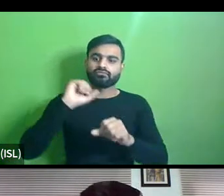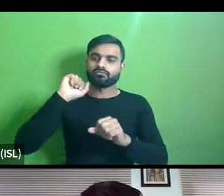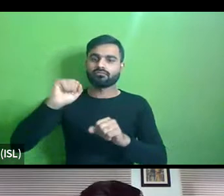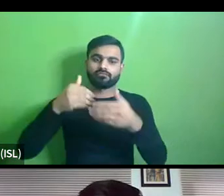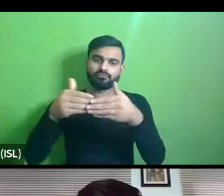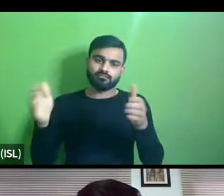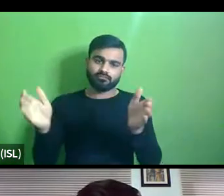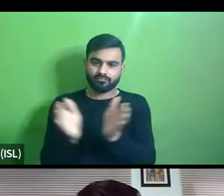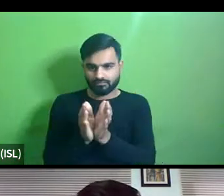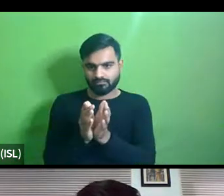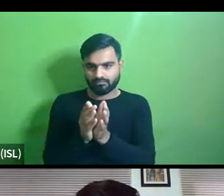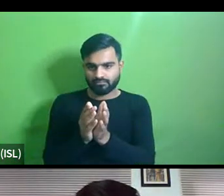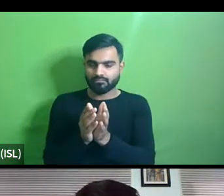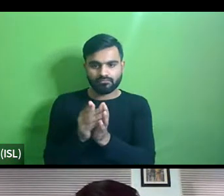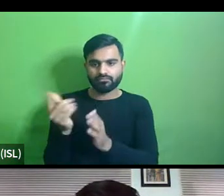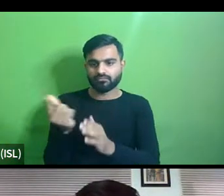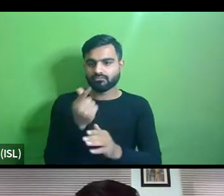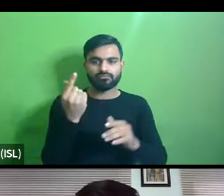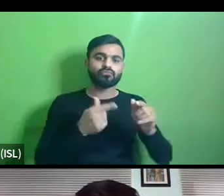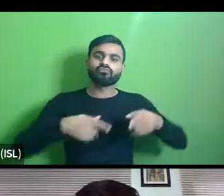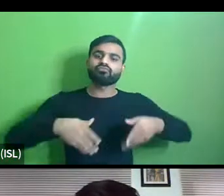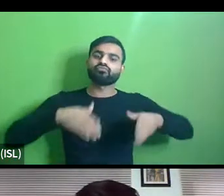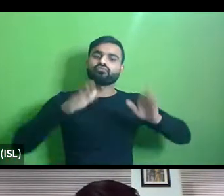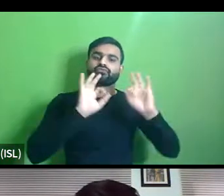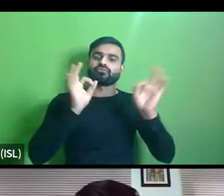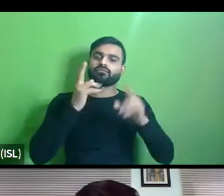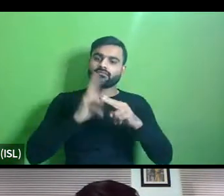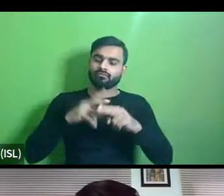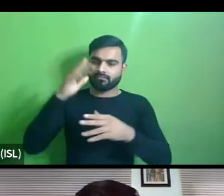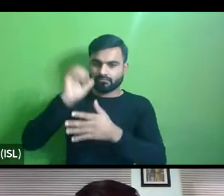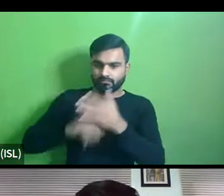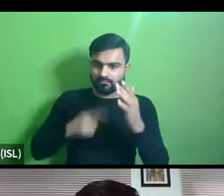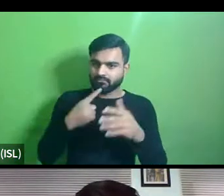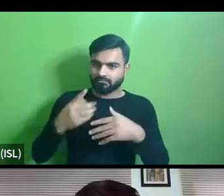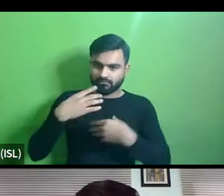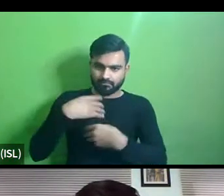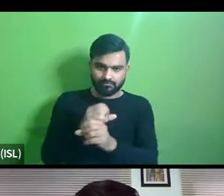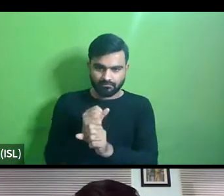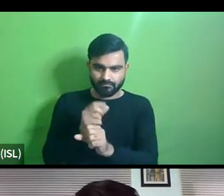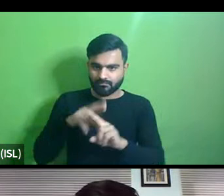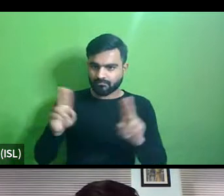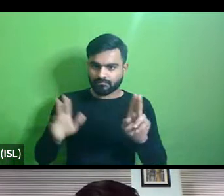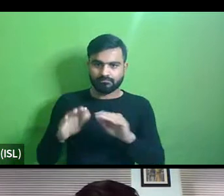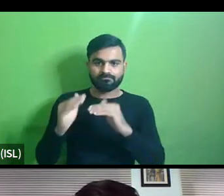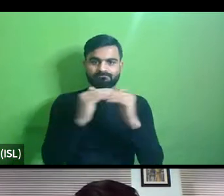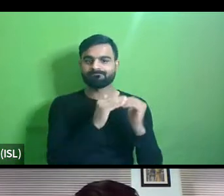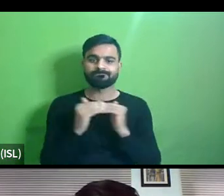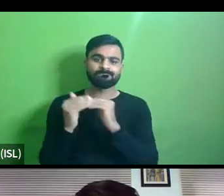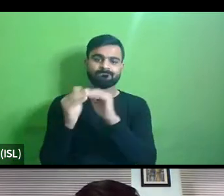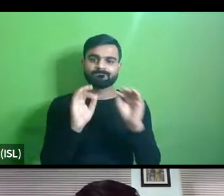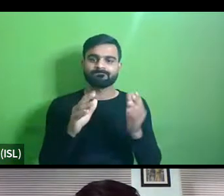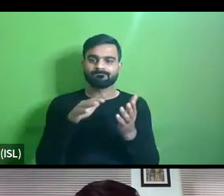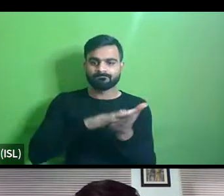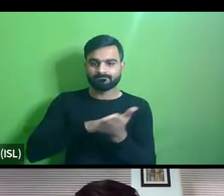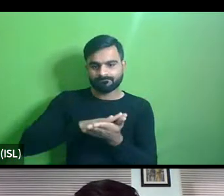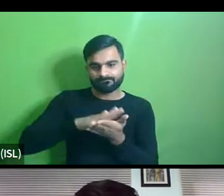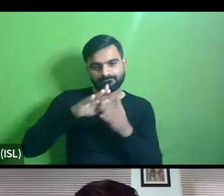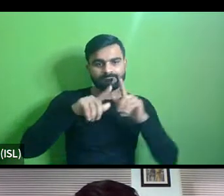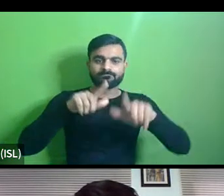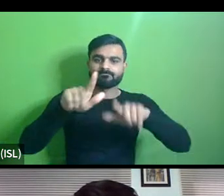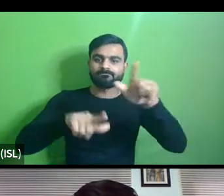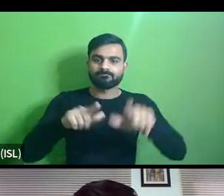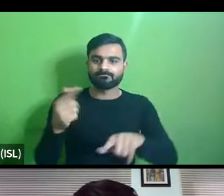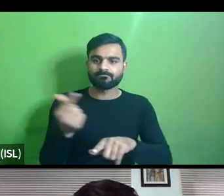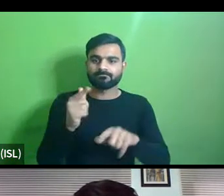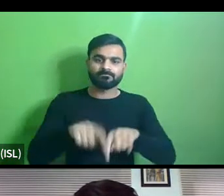uh for not using the footpath curb ramps are being made but they're not as to standard tectiles are being placed but